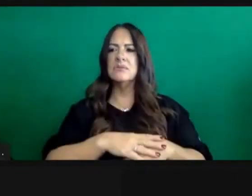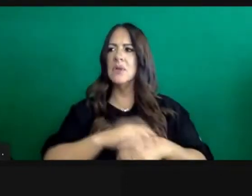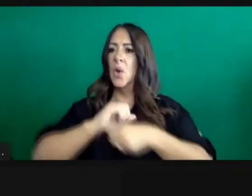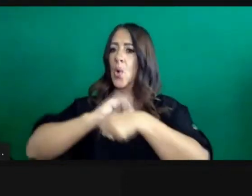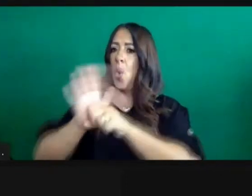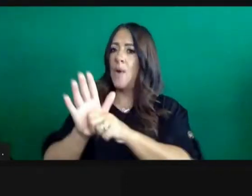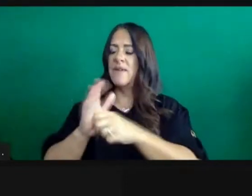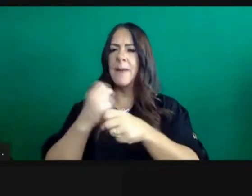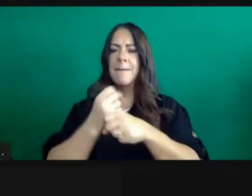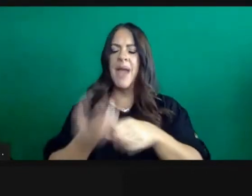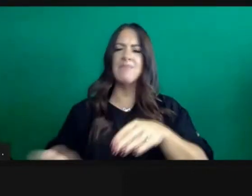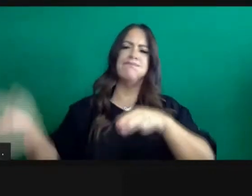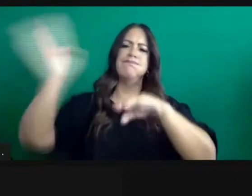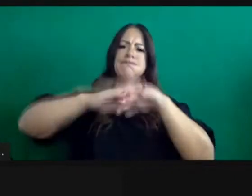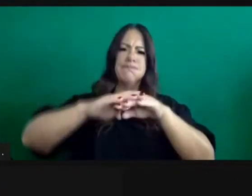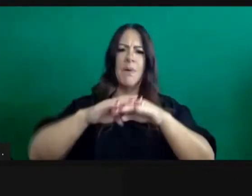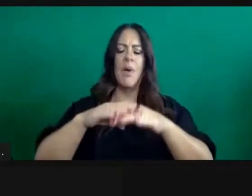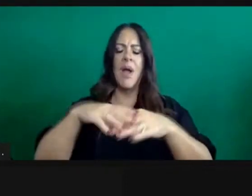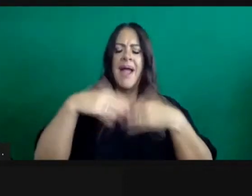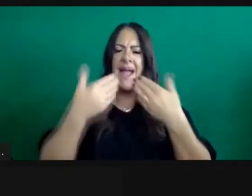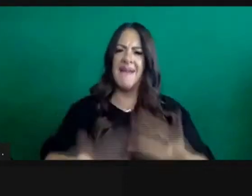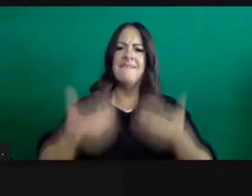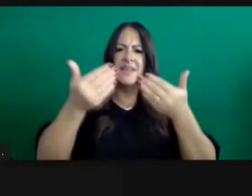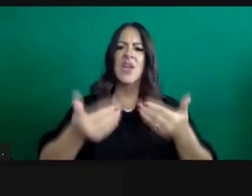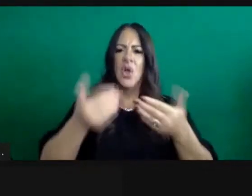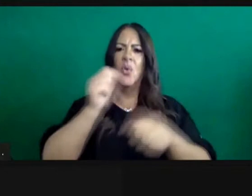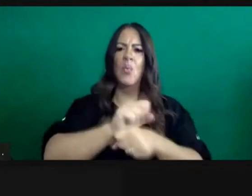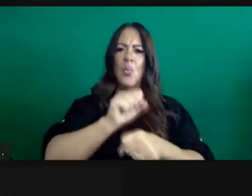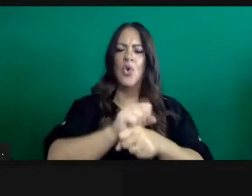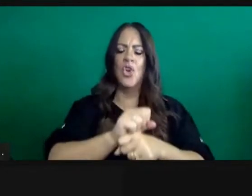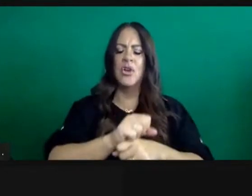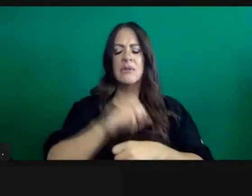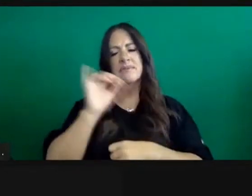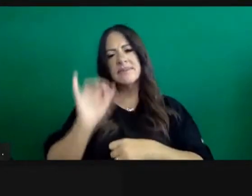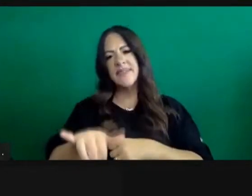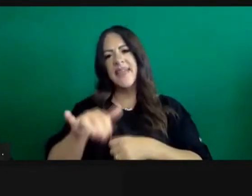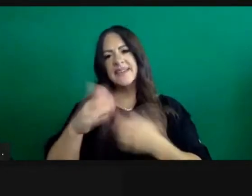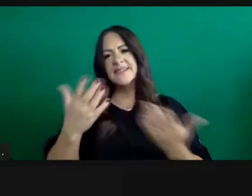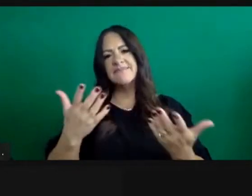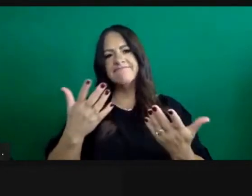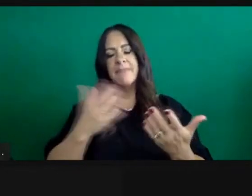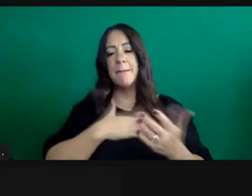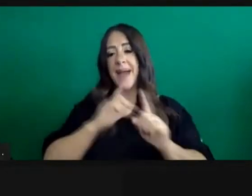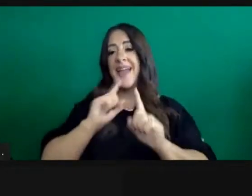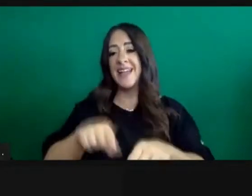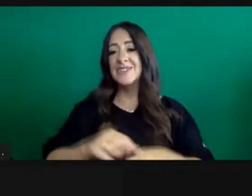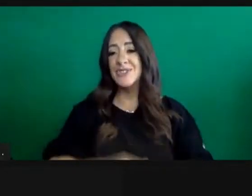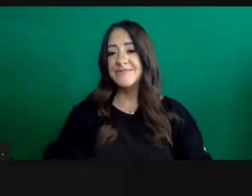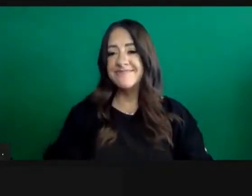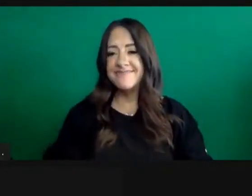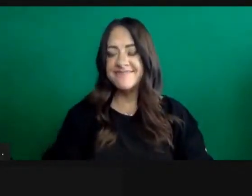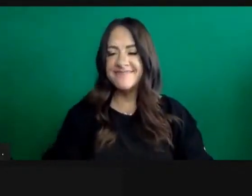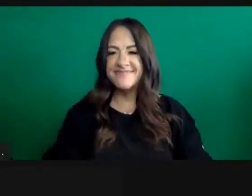I think those were the crux and the main questions that you asked. question, please.